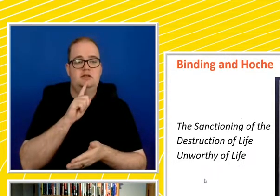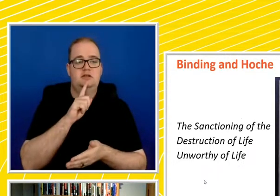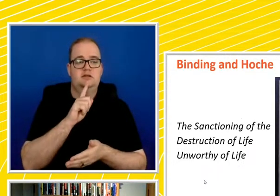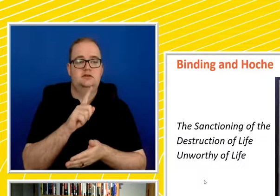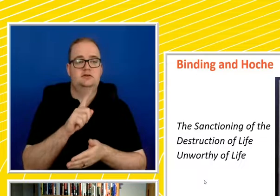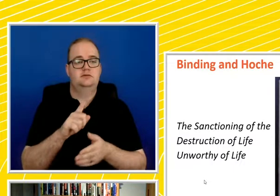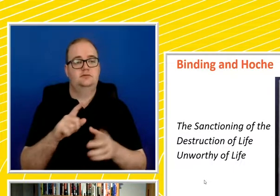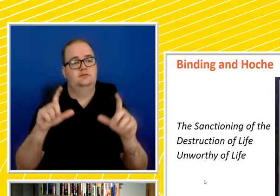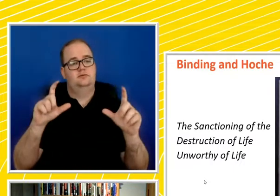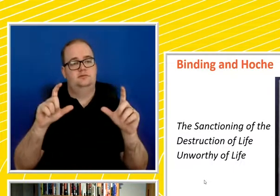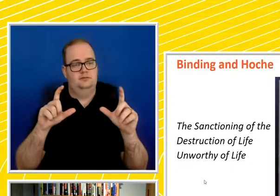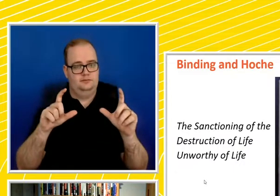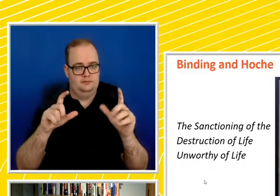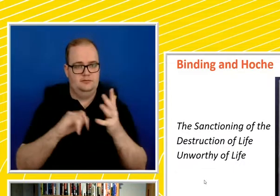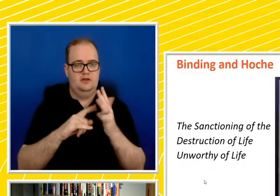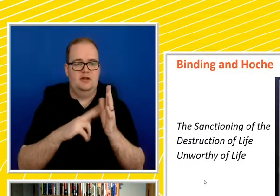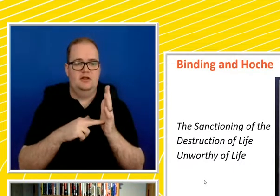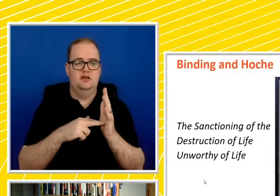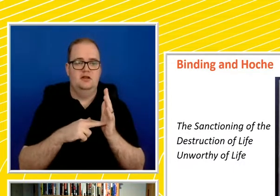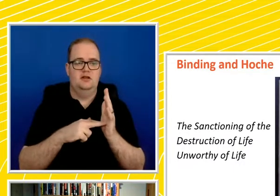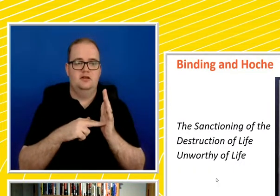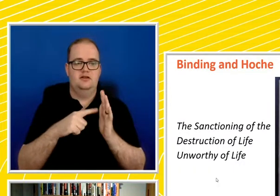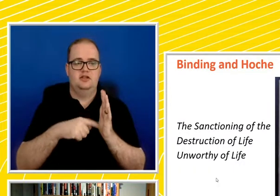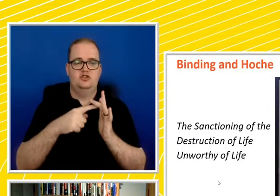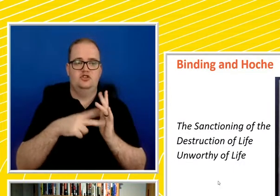The Sanctioning of the Destruction of Life Unworthy of Life.